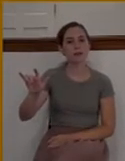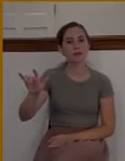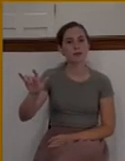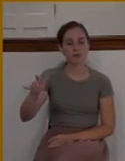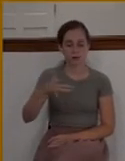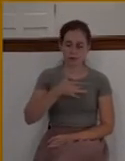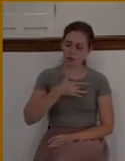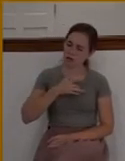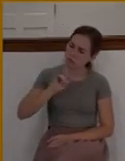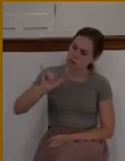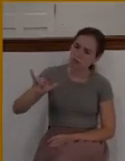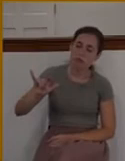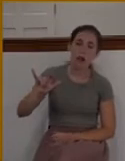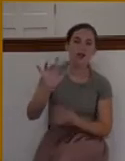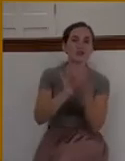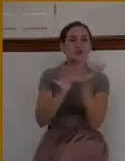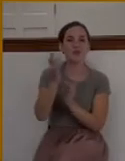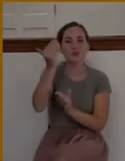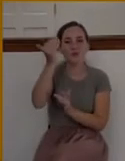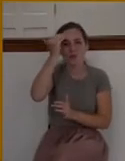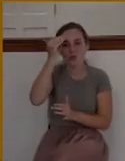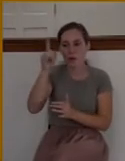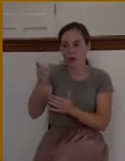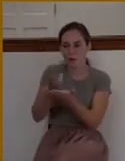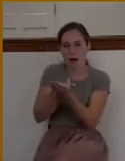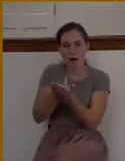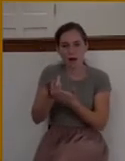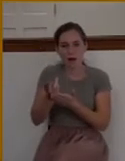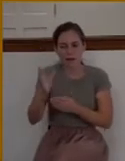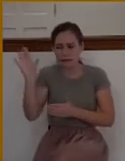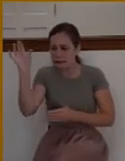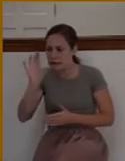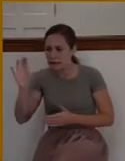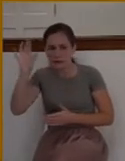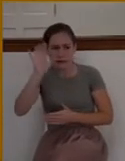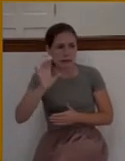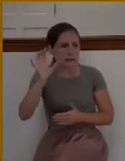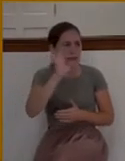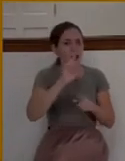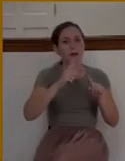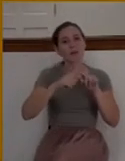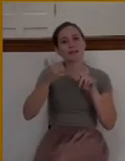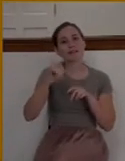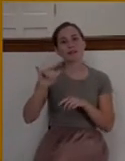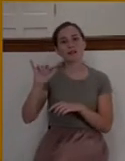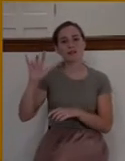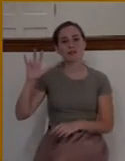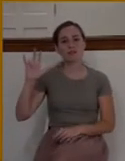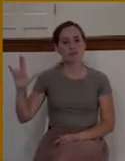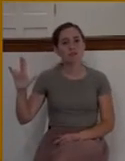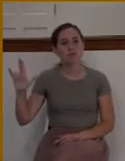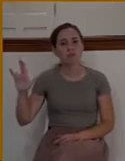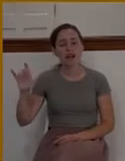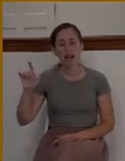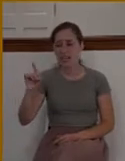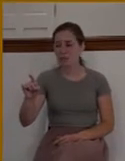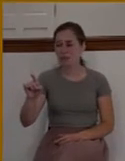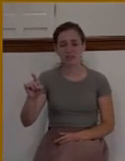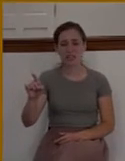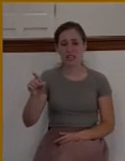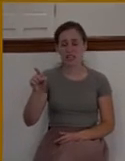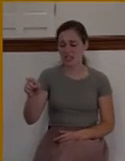was honestly seeking, but he was self-righteous. He was deceived. And I think that